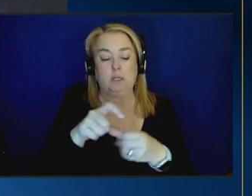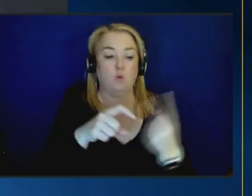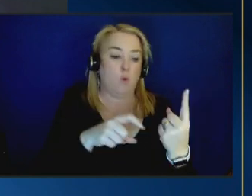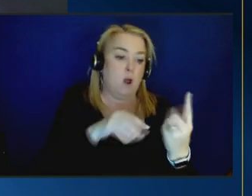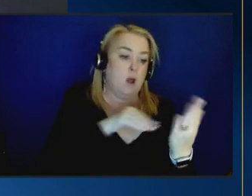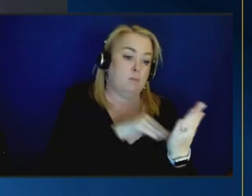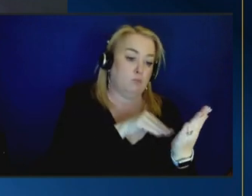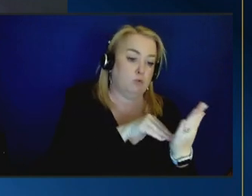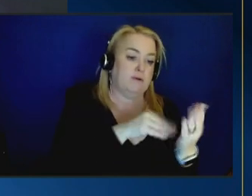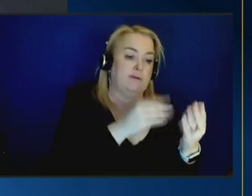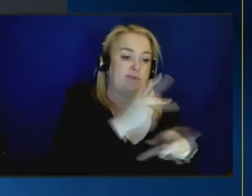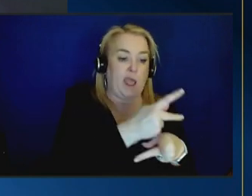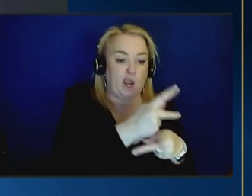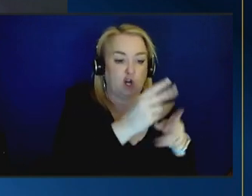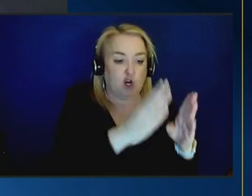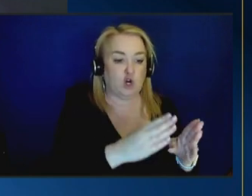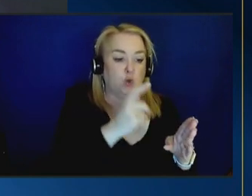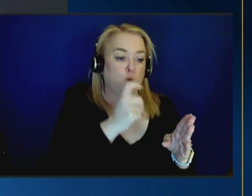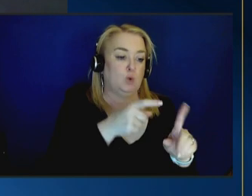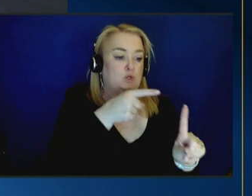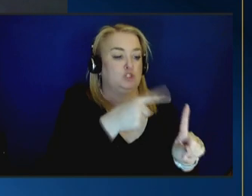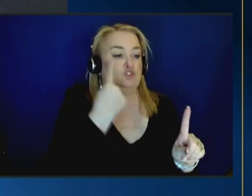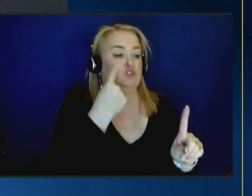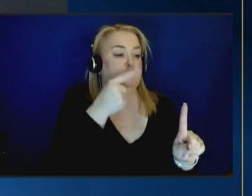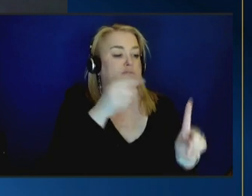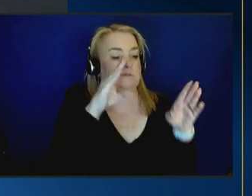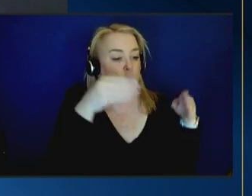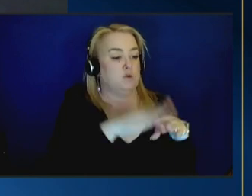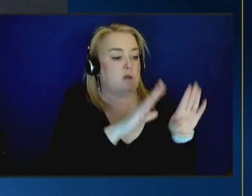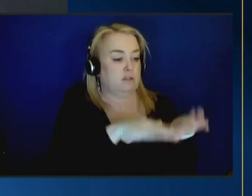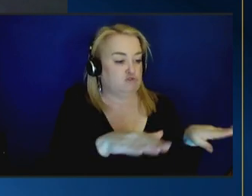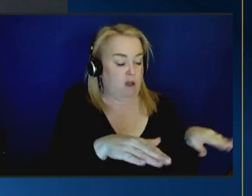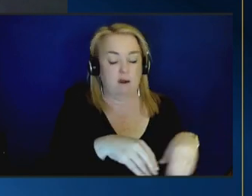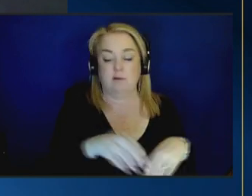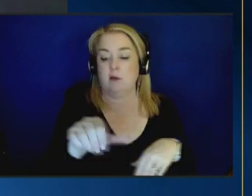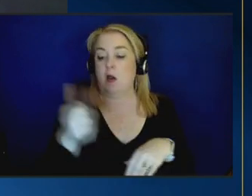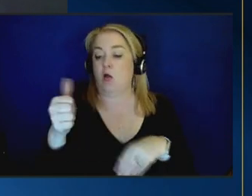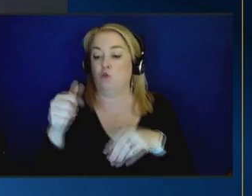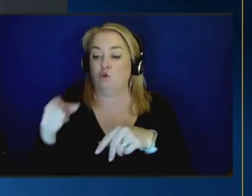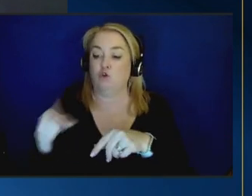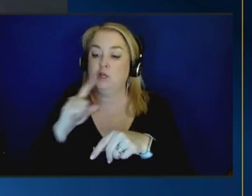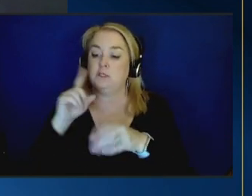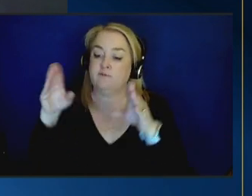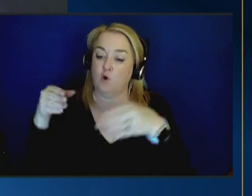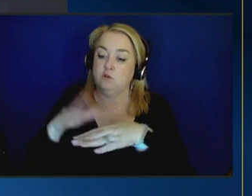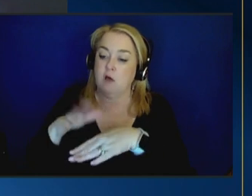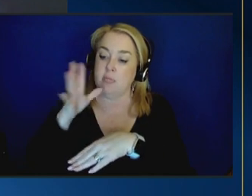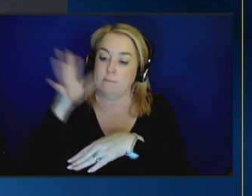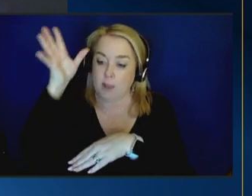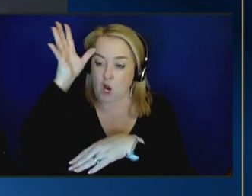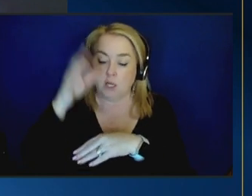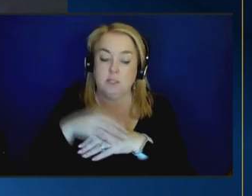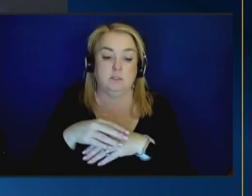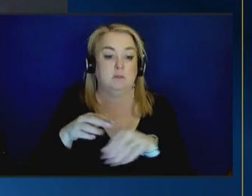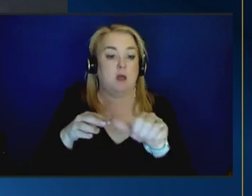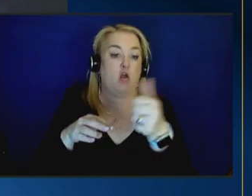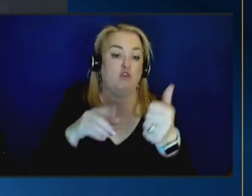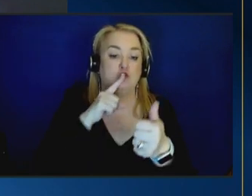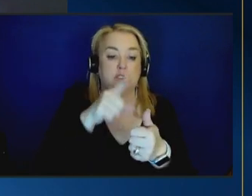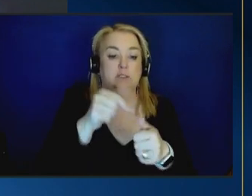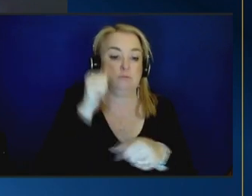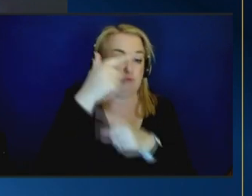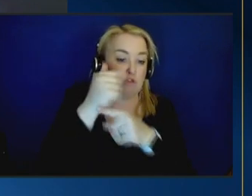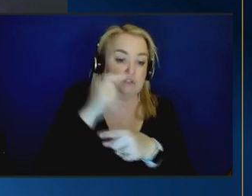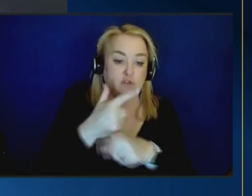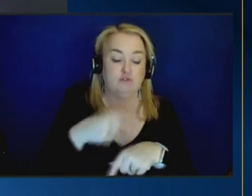services for just the child and then someone else is treating the parent and someone else is treating a sibling and so the